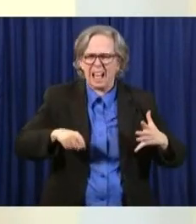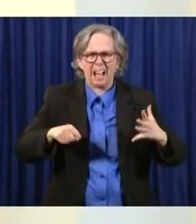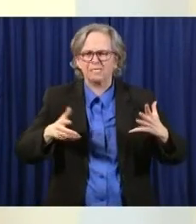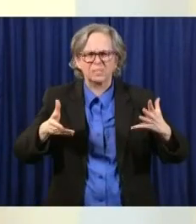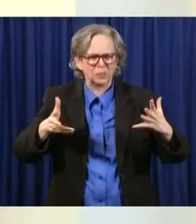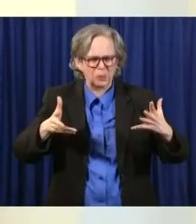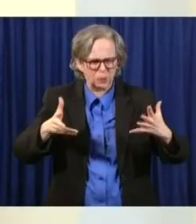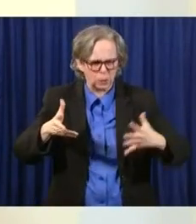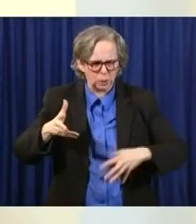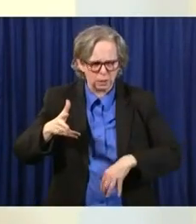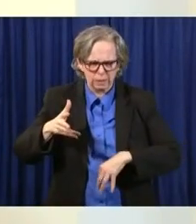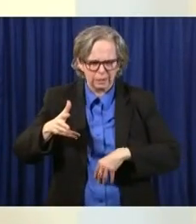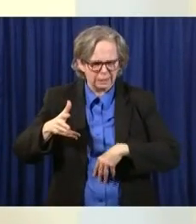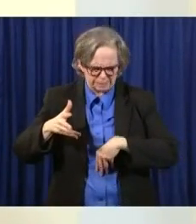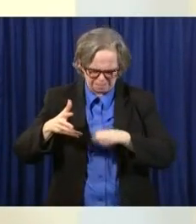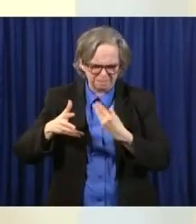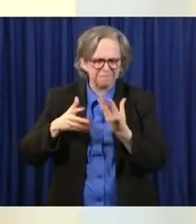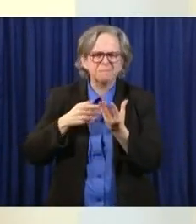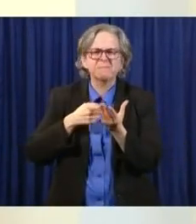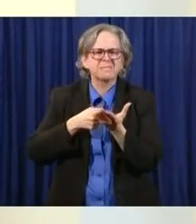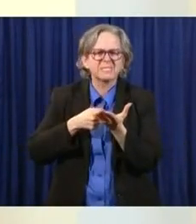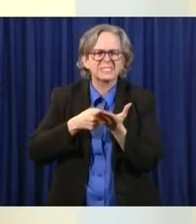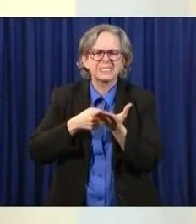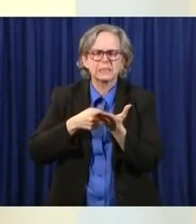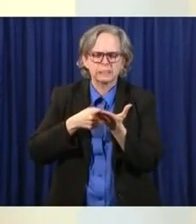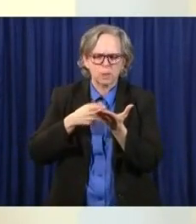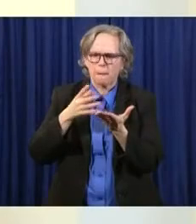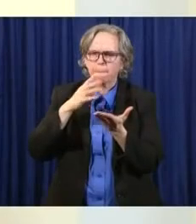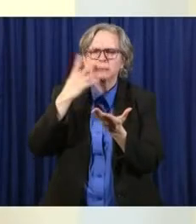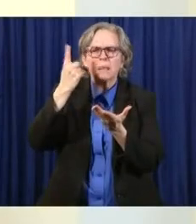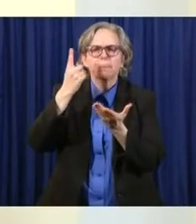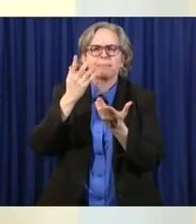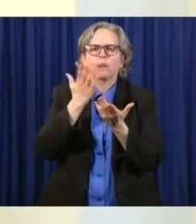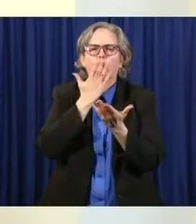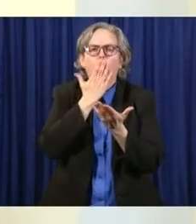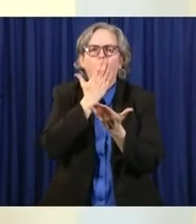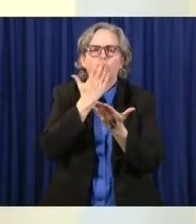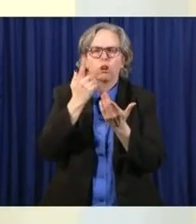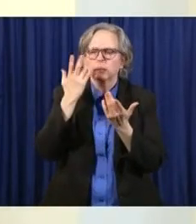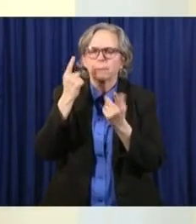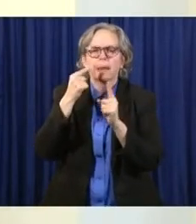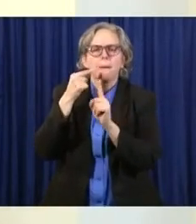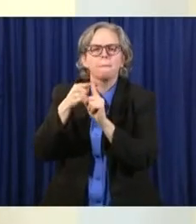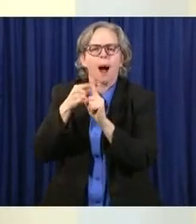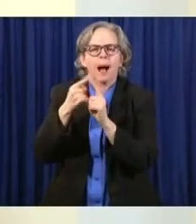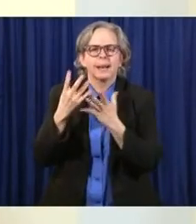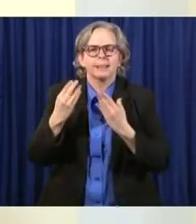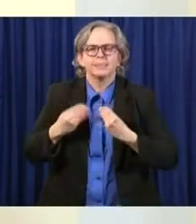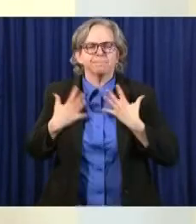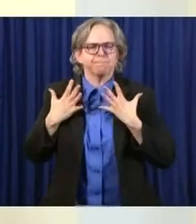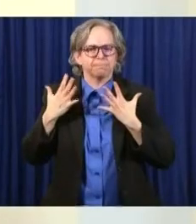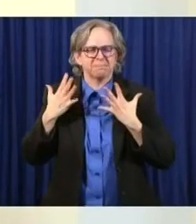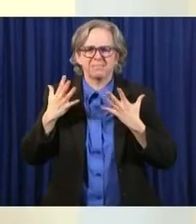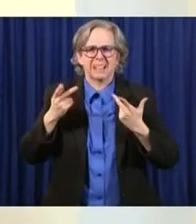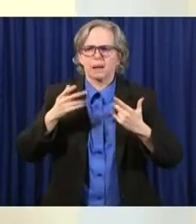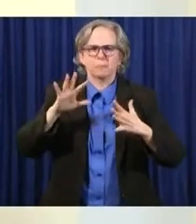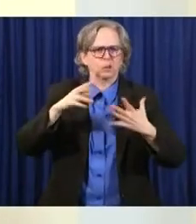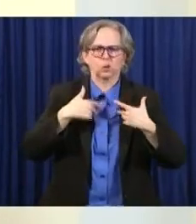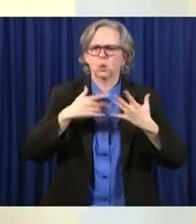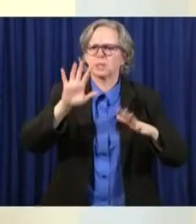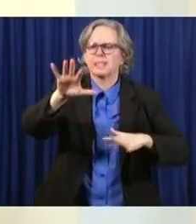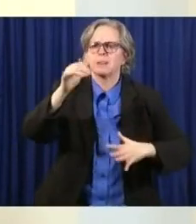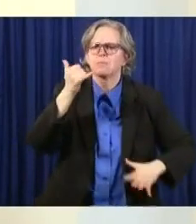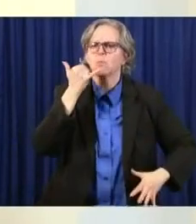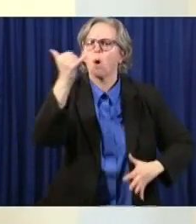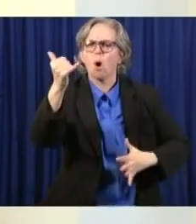that I wouldn't have seen. And it helps to have people to talk to when you're feeling that way. It helps to get new perspective on issues you're